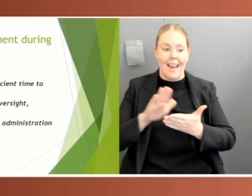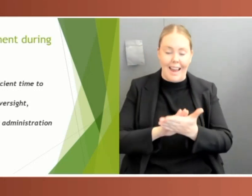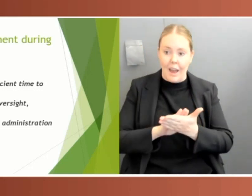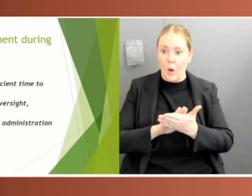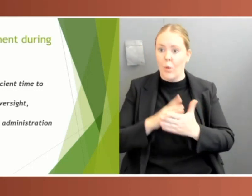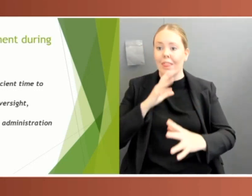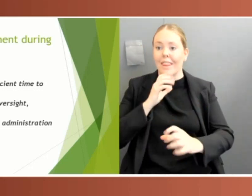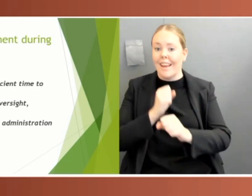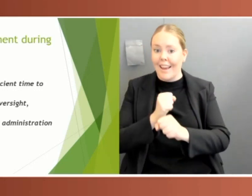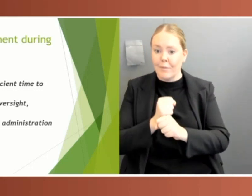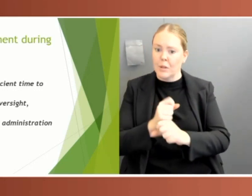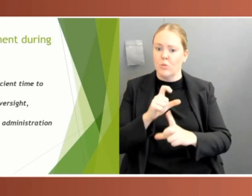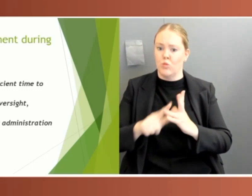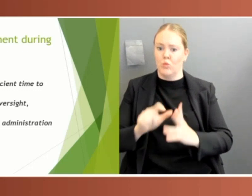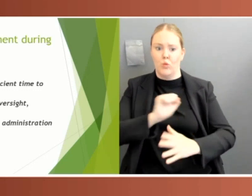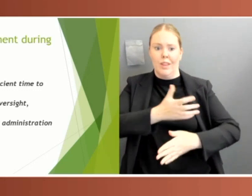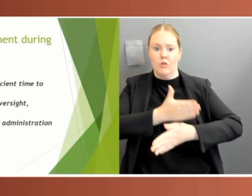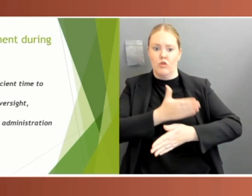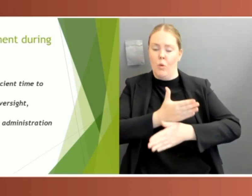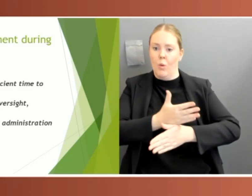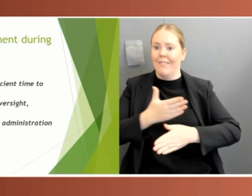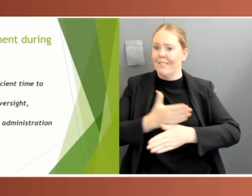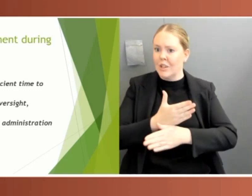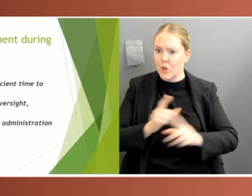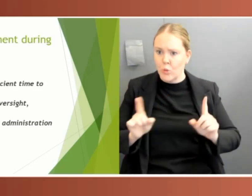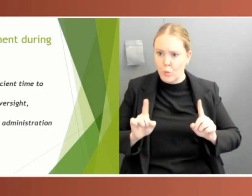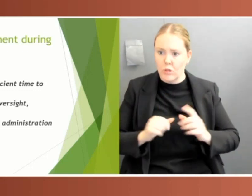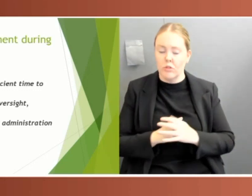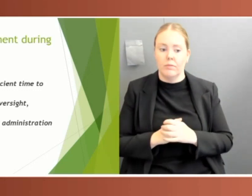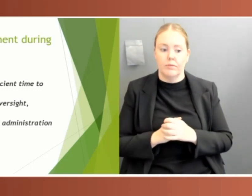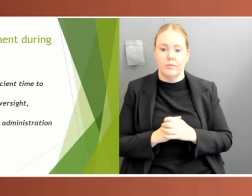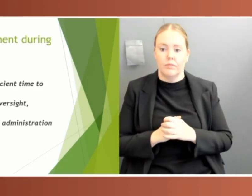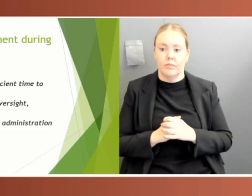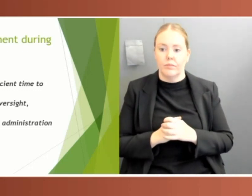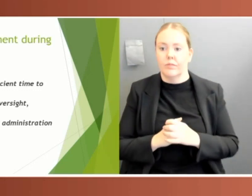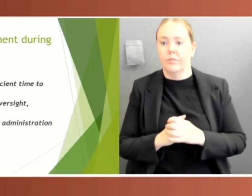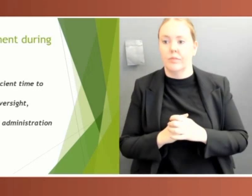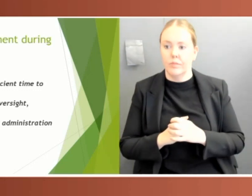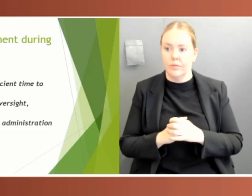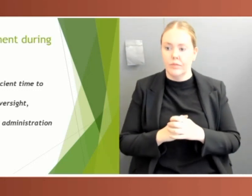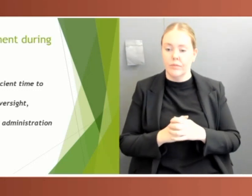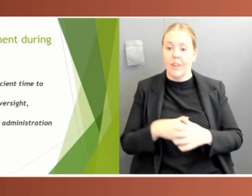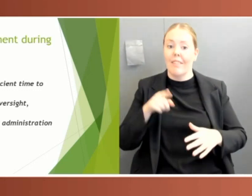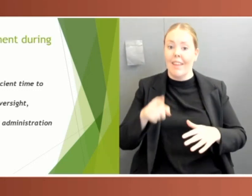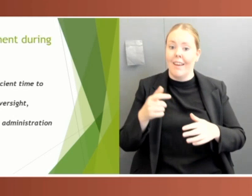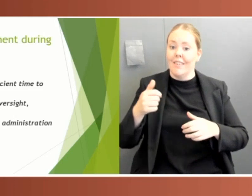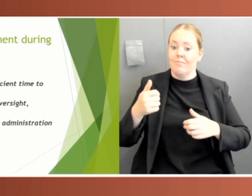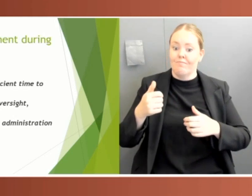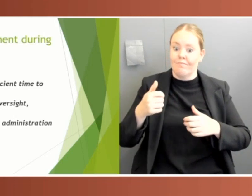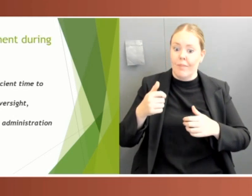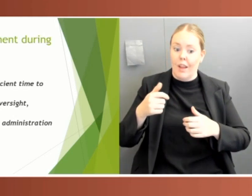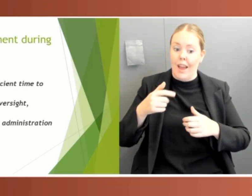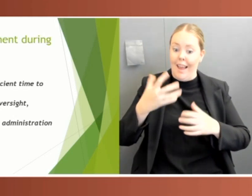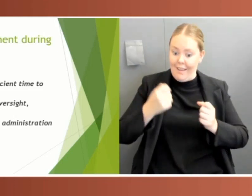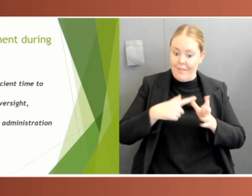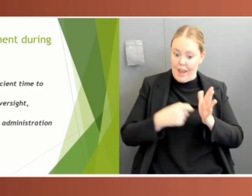during the pandemic? Has its actions actually been effective in slowing the spread of the pandemic? And these are things that where parliament